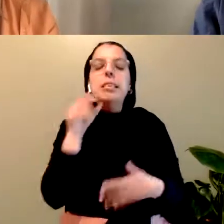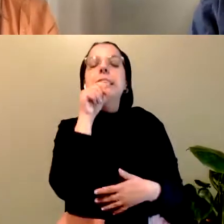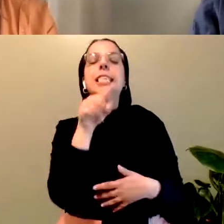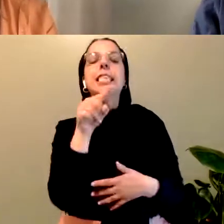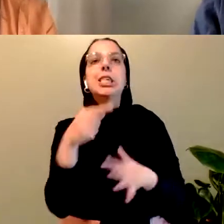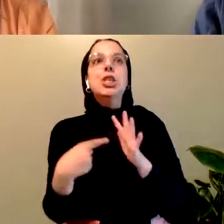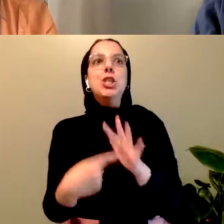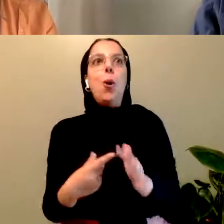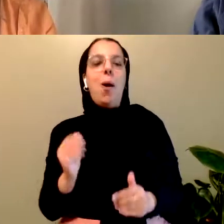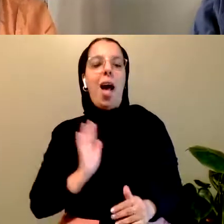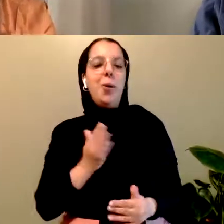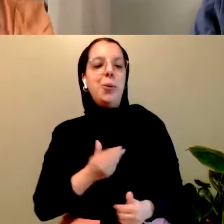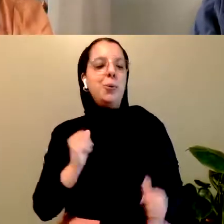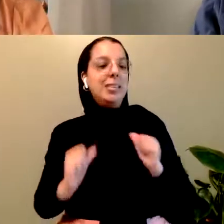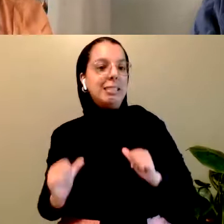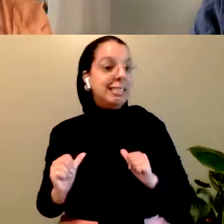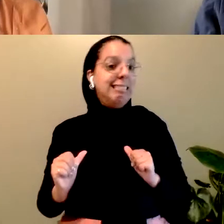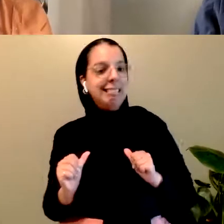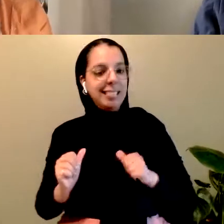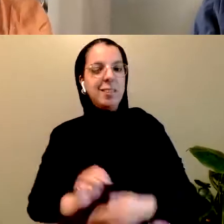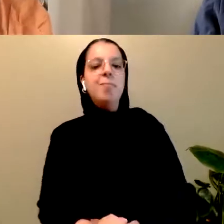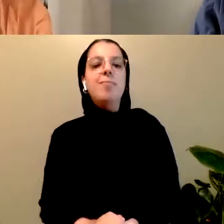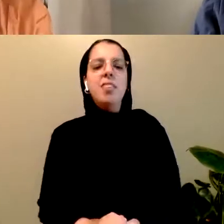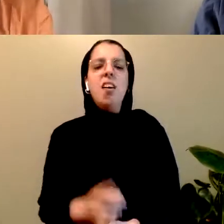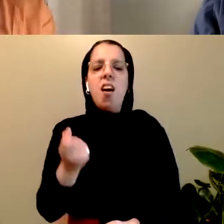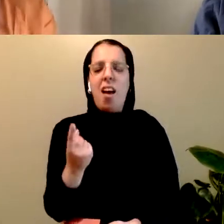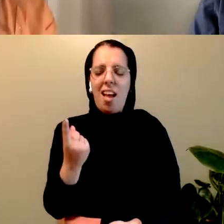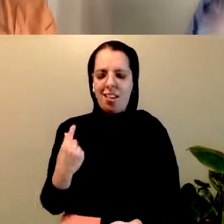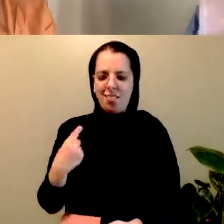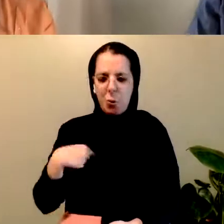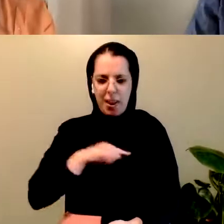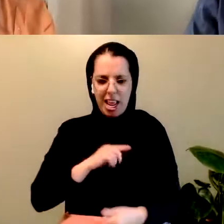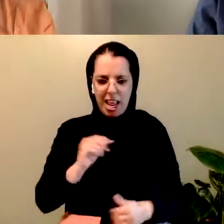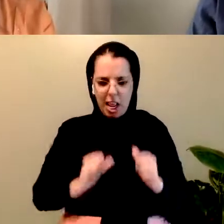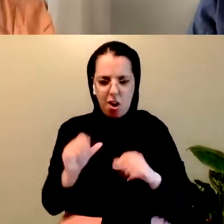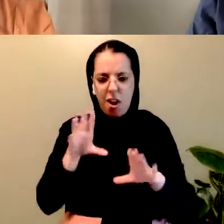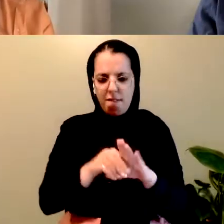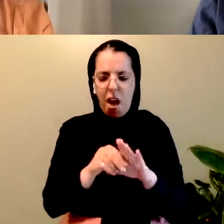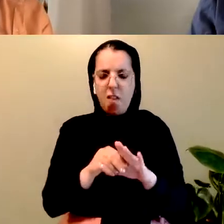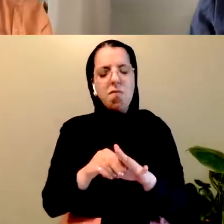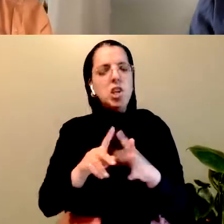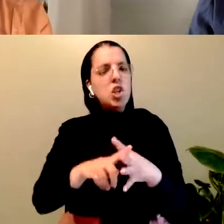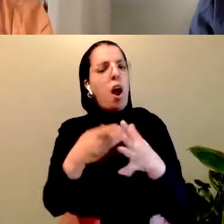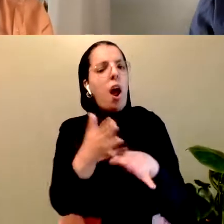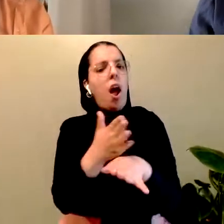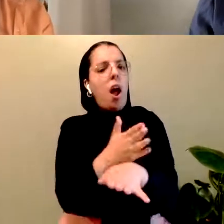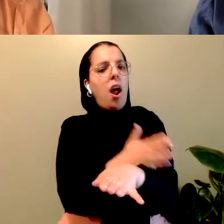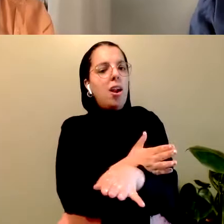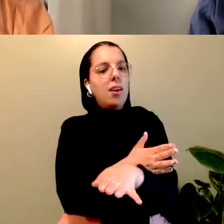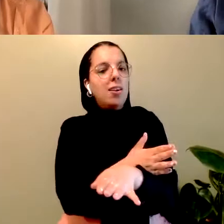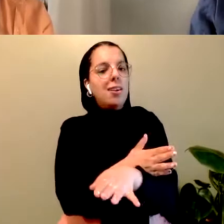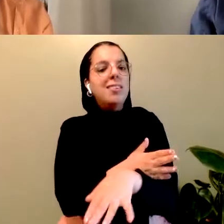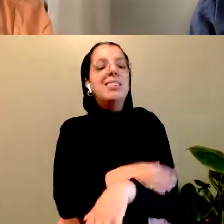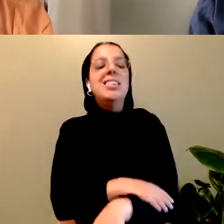But things are changing here too. Artists are decolonializing, they're decolonizing that word.